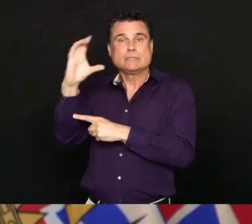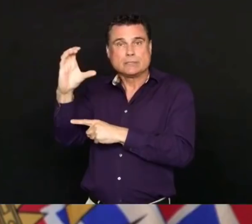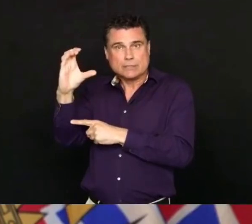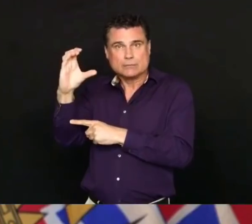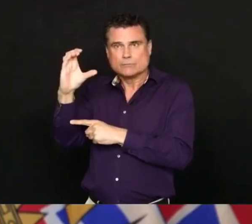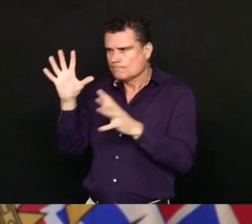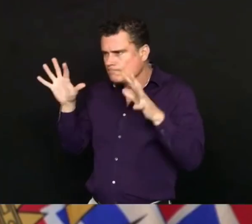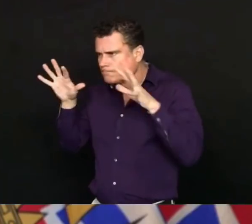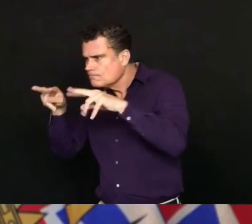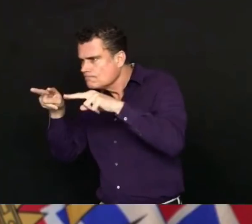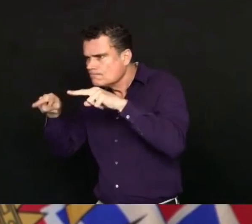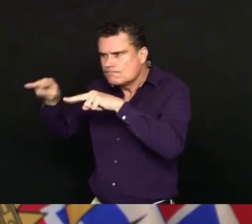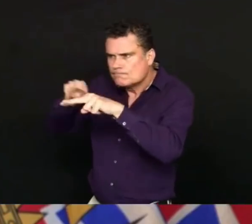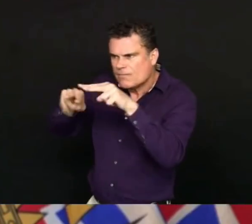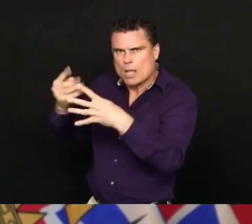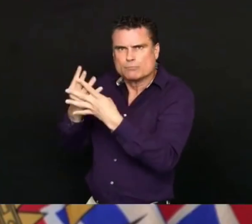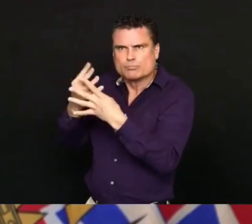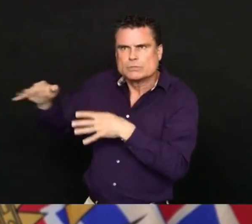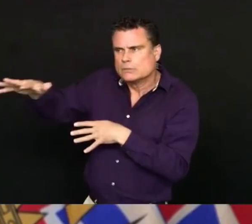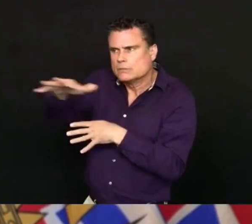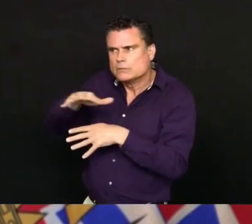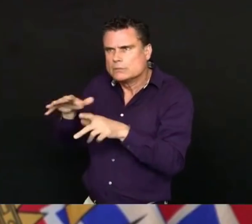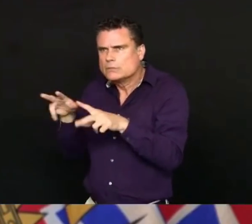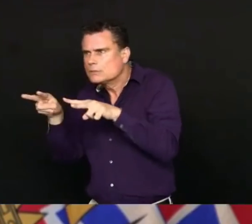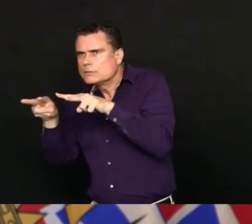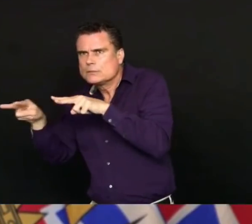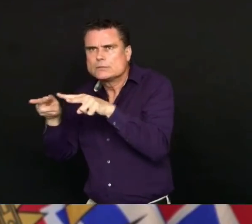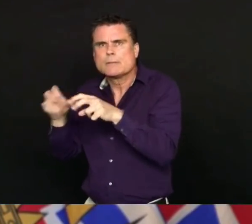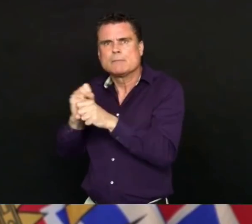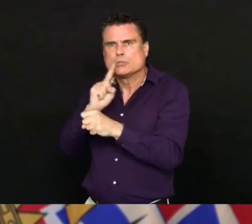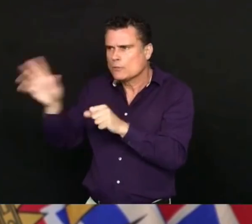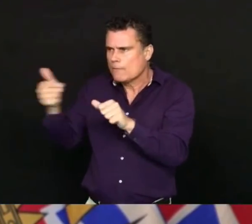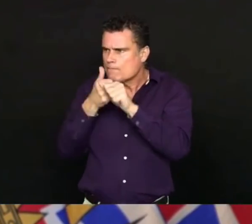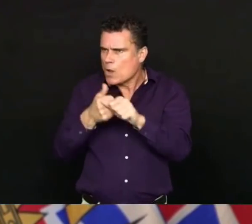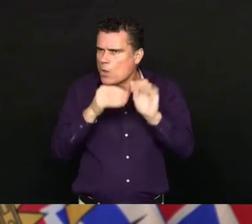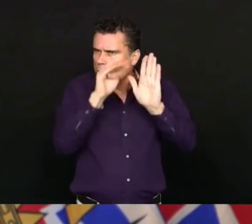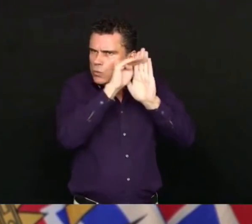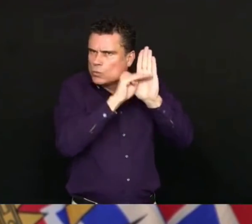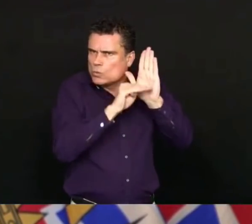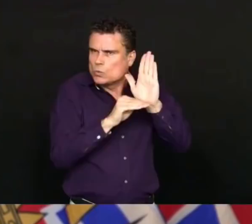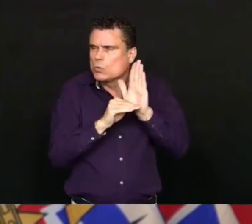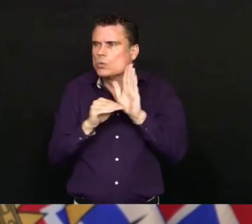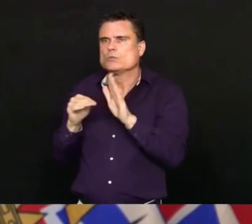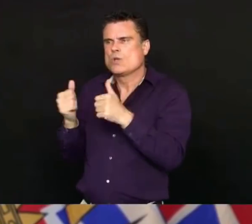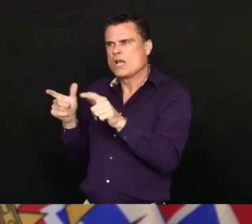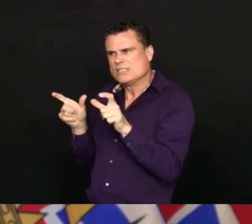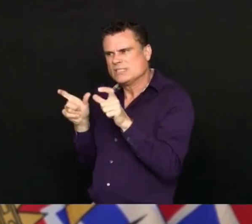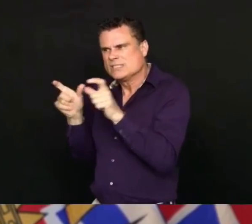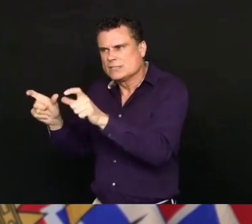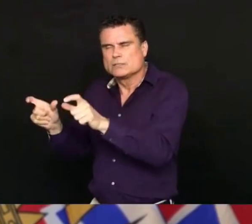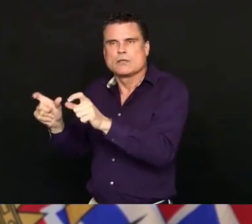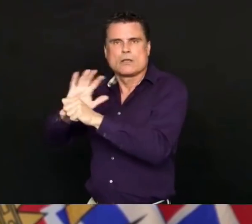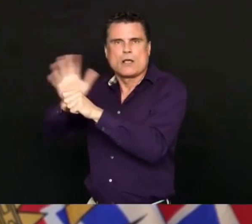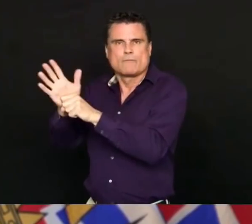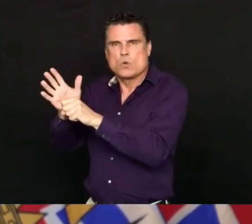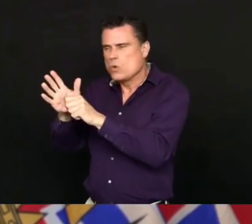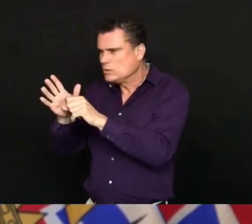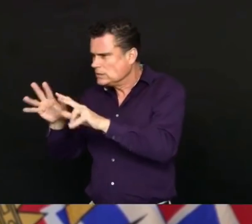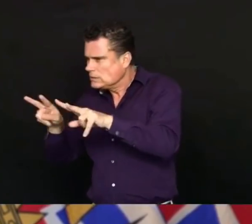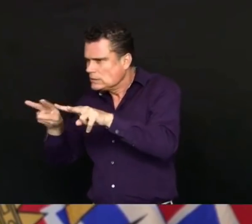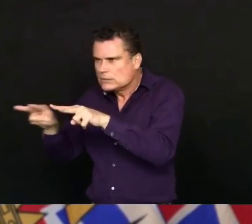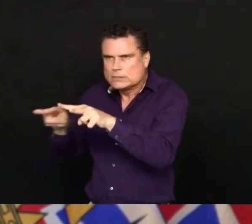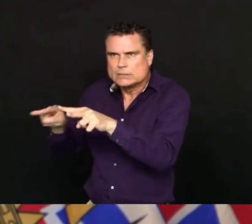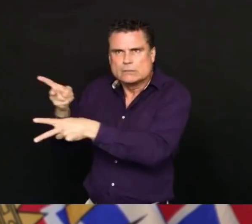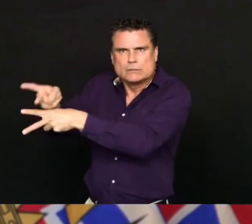infection prevention and control measures that are needed within that facility. And our priority, of course, is to protect all of those who are in the